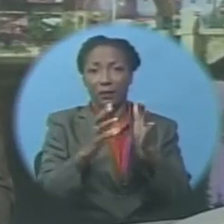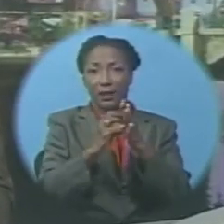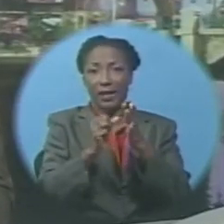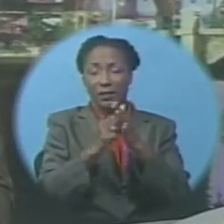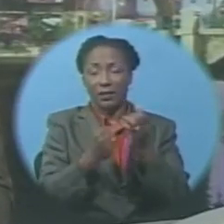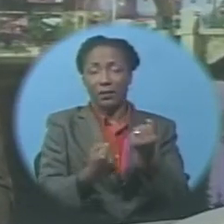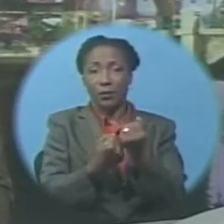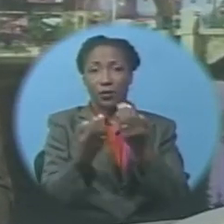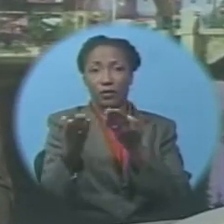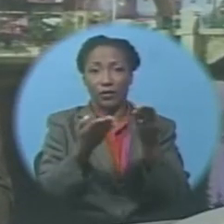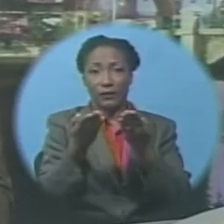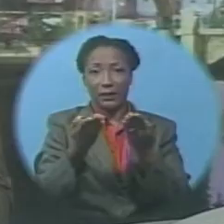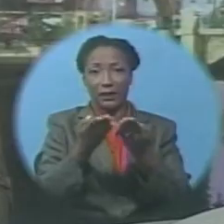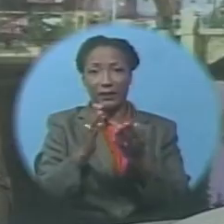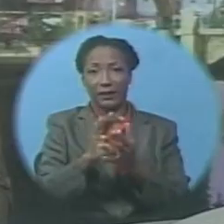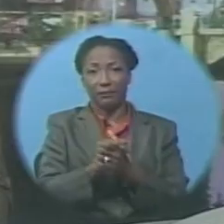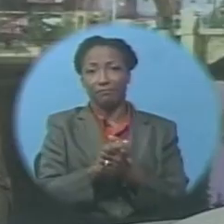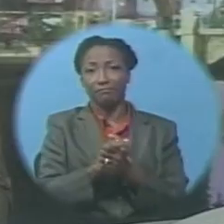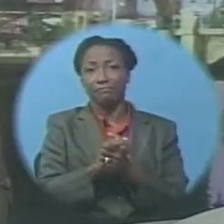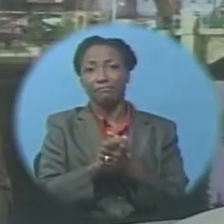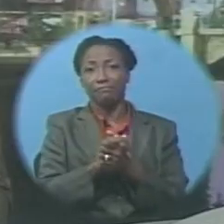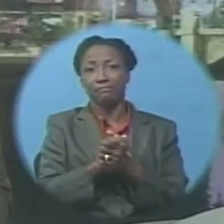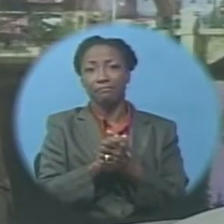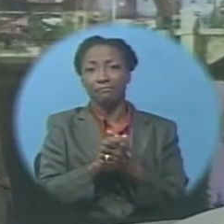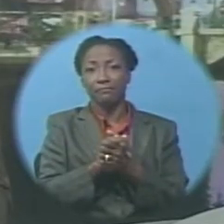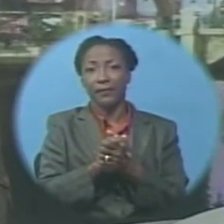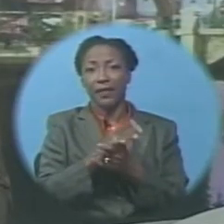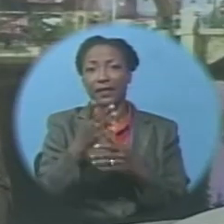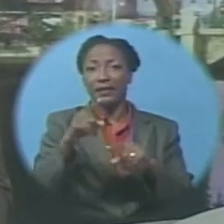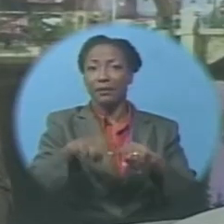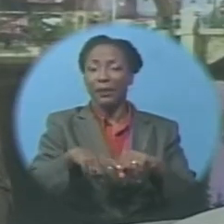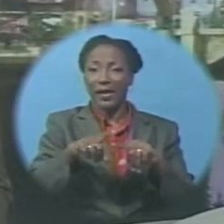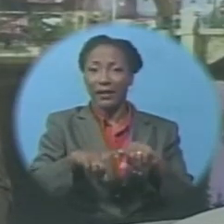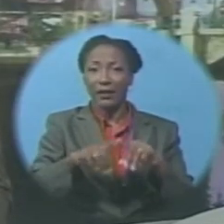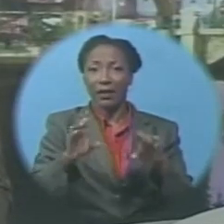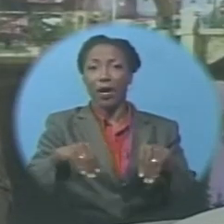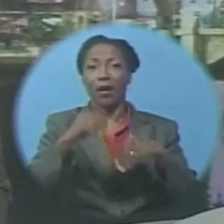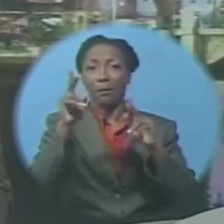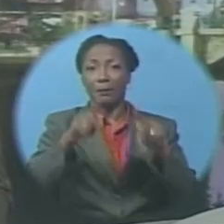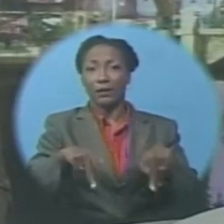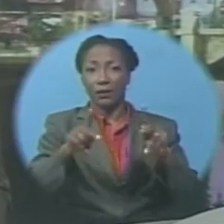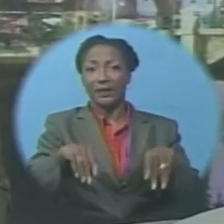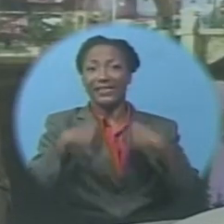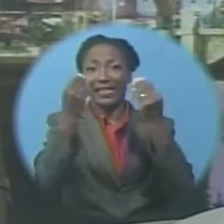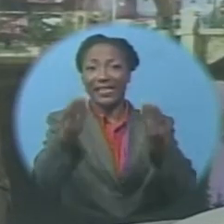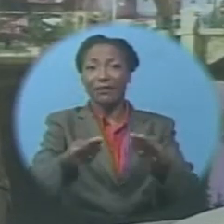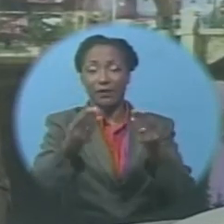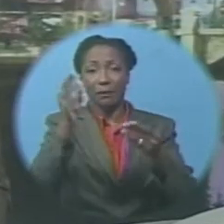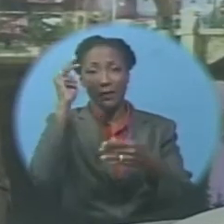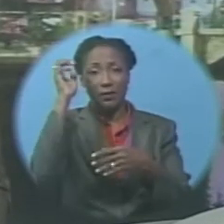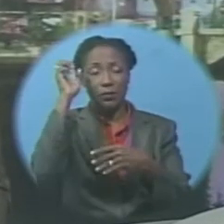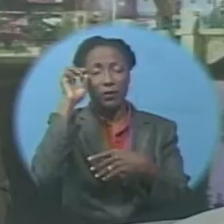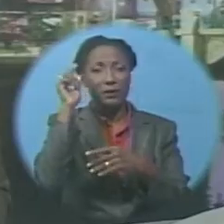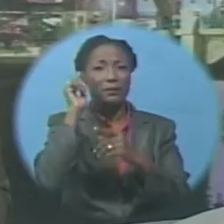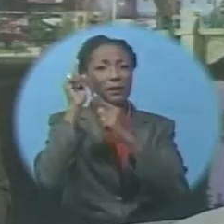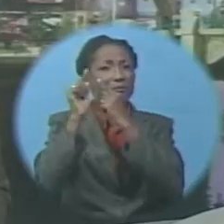Given that the organization is heavily dependent on charity, Mr. Williams says this is cause for concern.